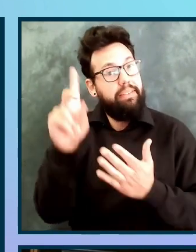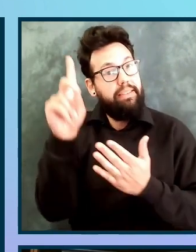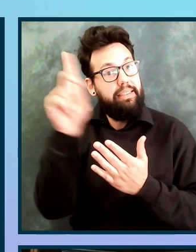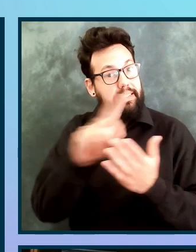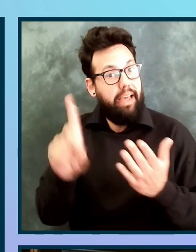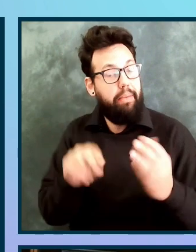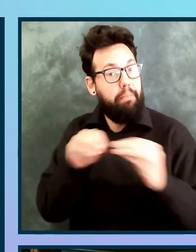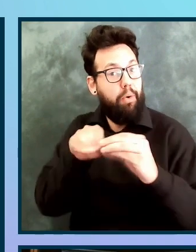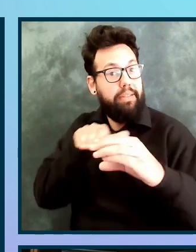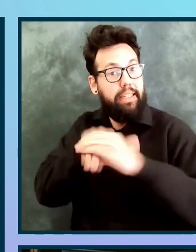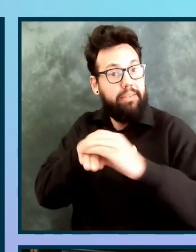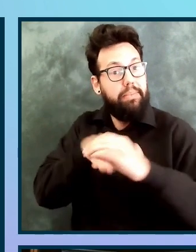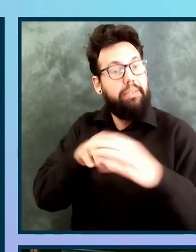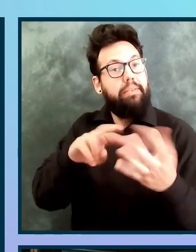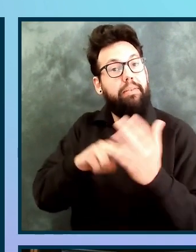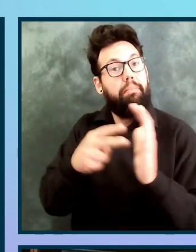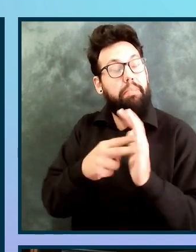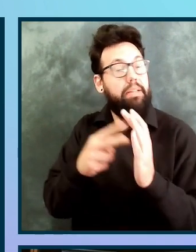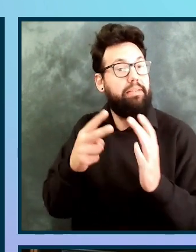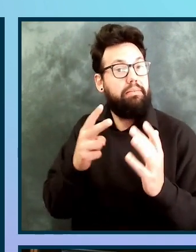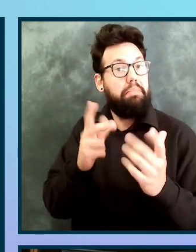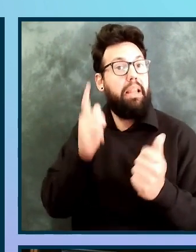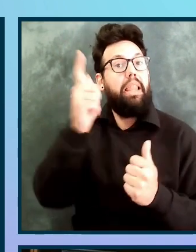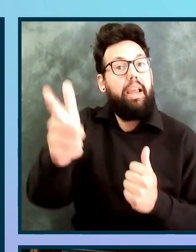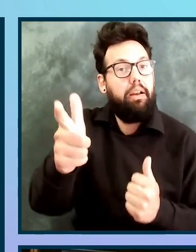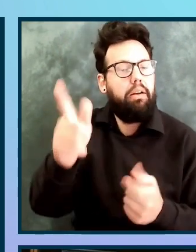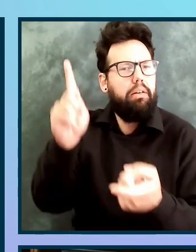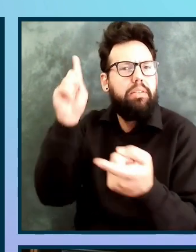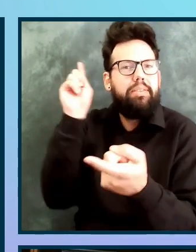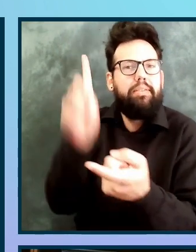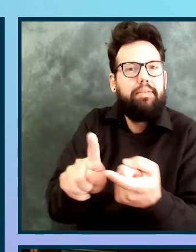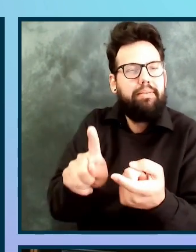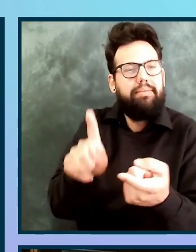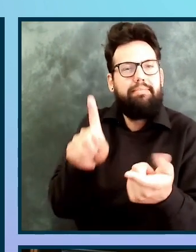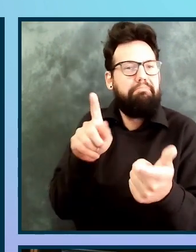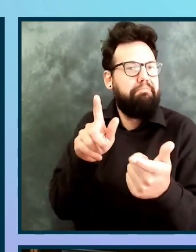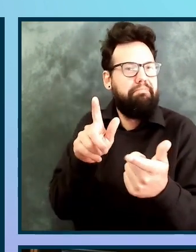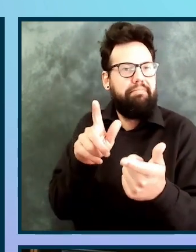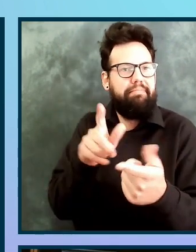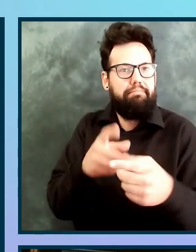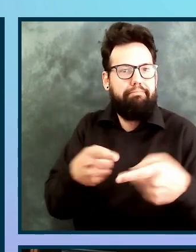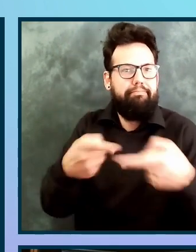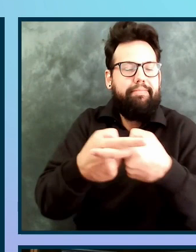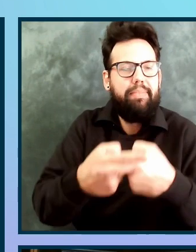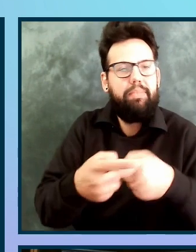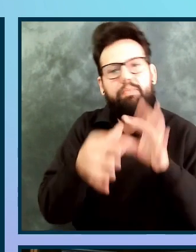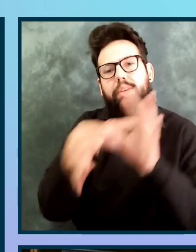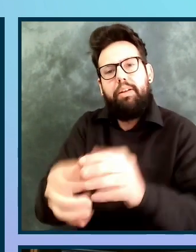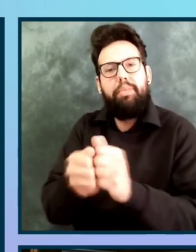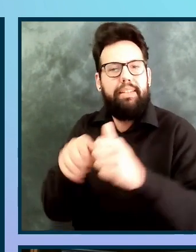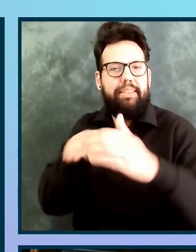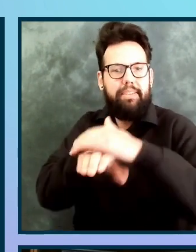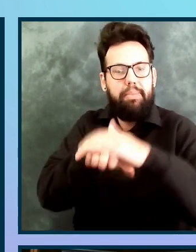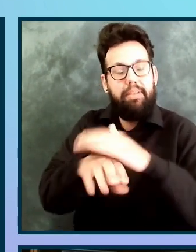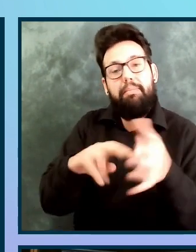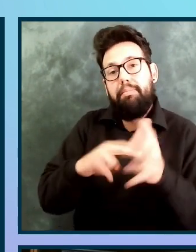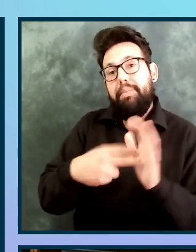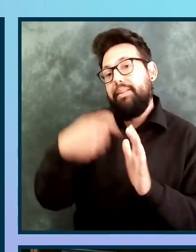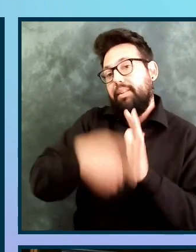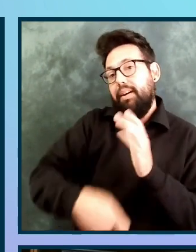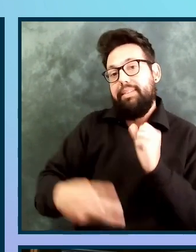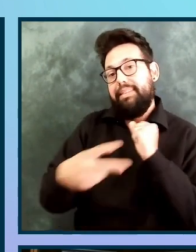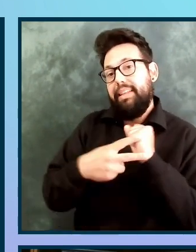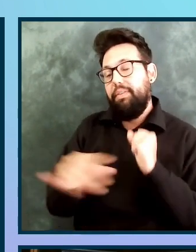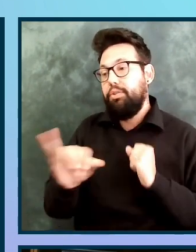lower risk that accessibility issues will get to production, resulting in significant cost savings. We all know the further in the SDLC you let a bug get,